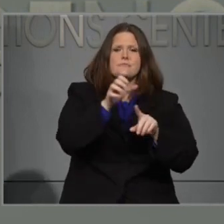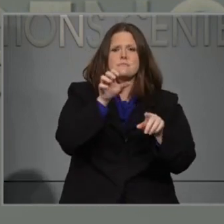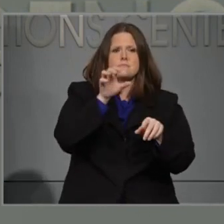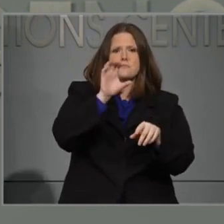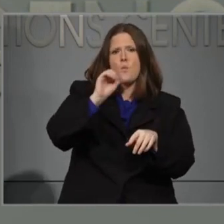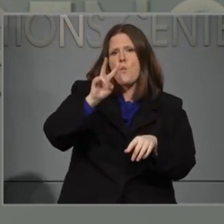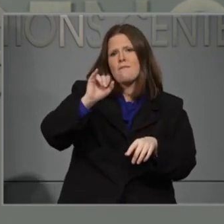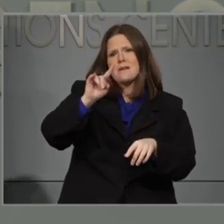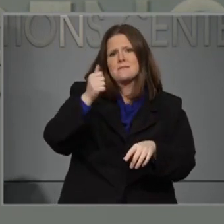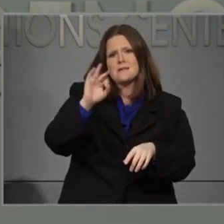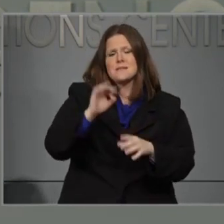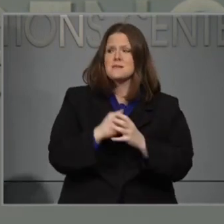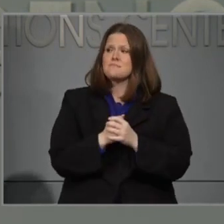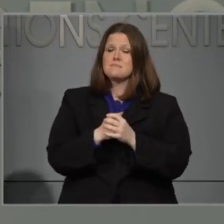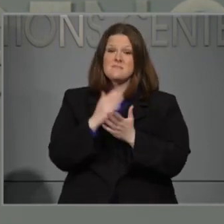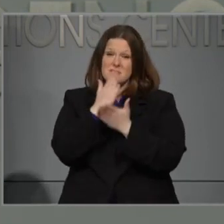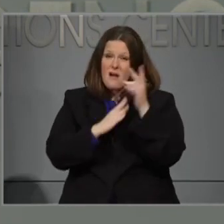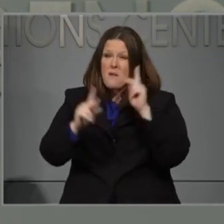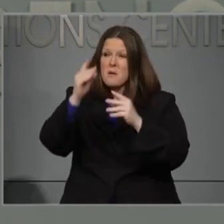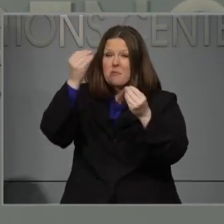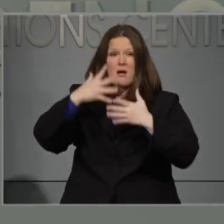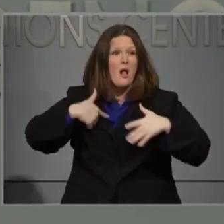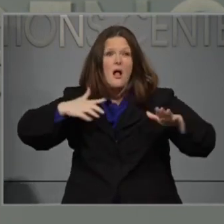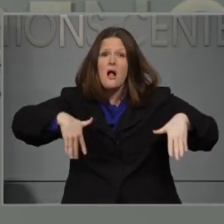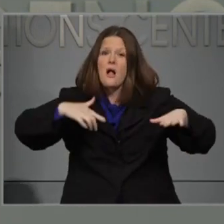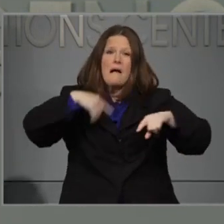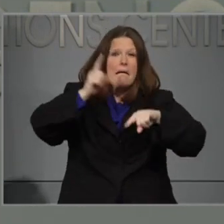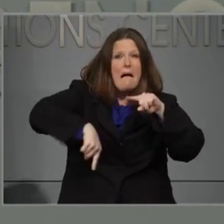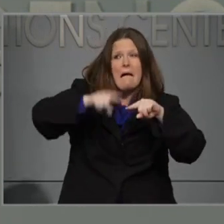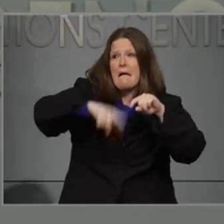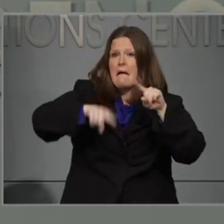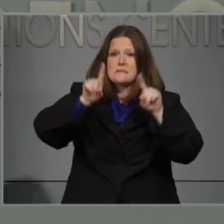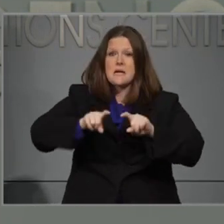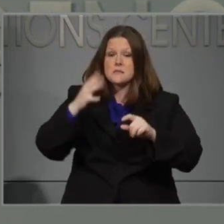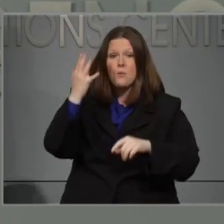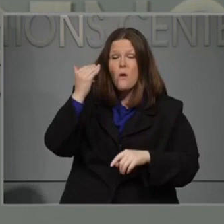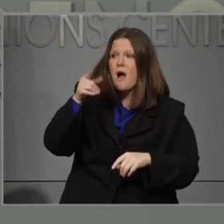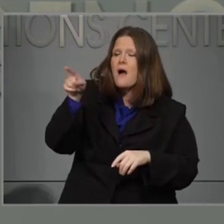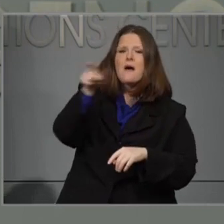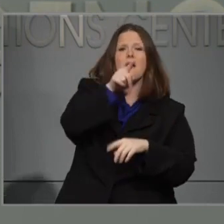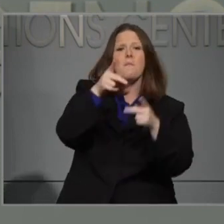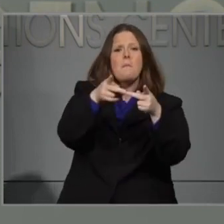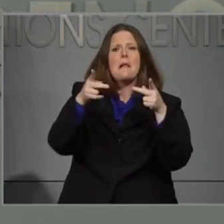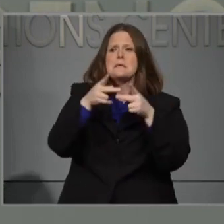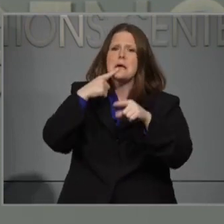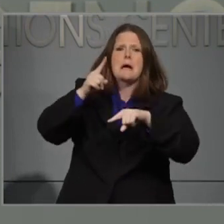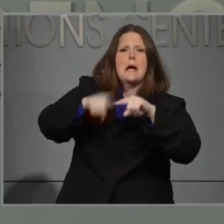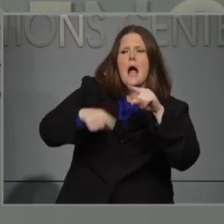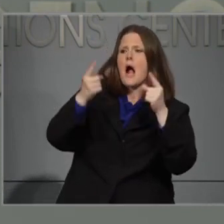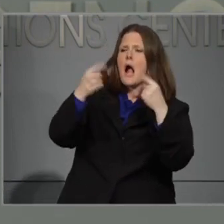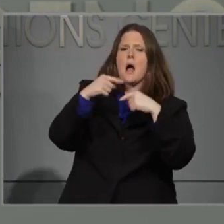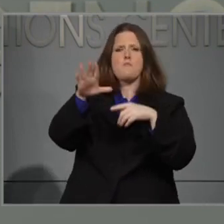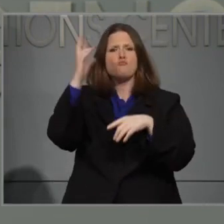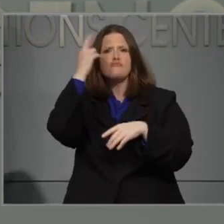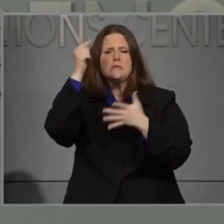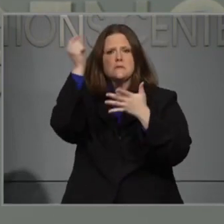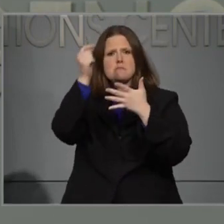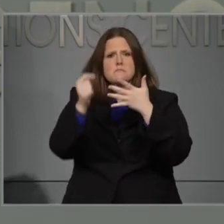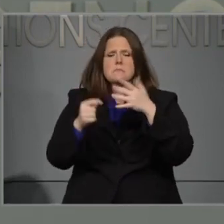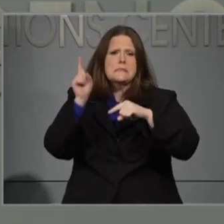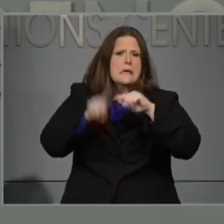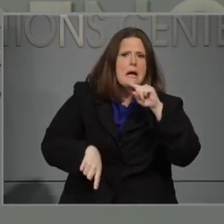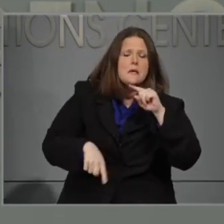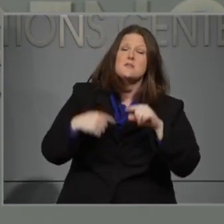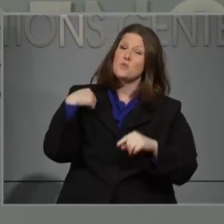getting tests because of conflicting testing criteria. We are reaching out to providers, to urgent care facilities, to pharmacies,